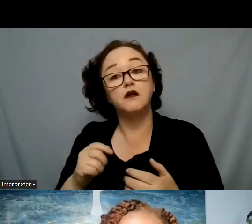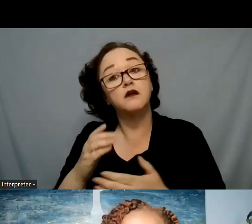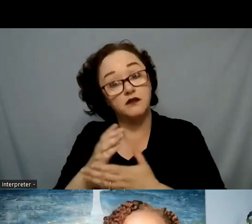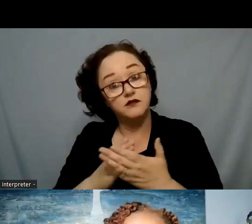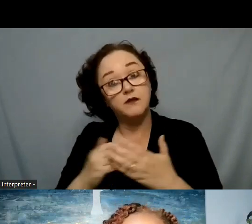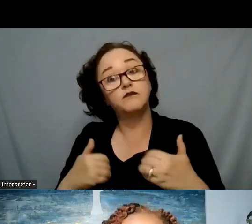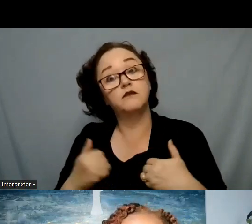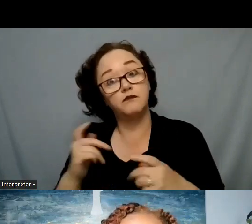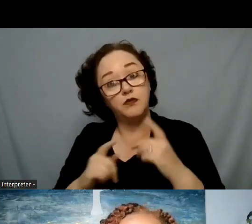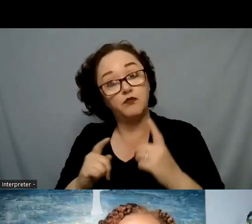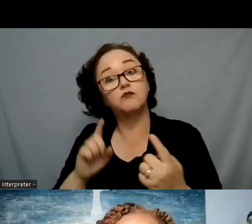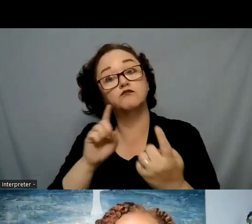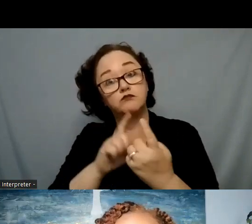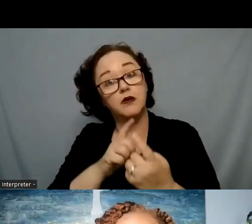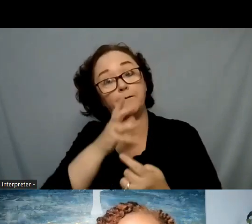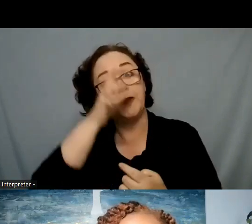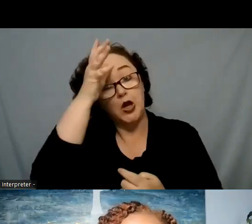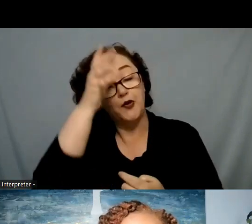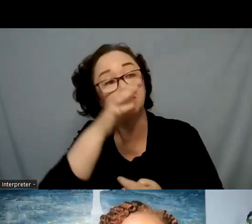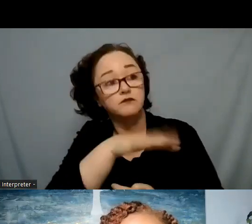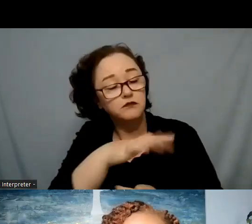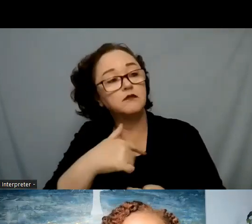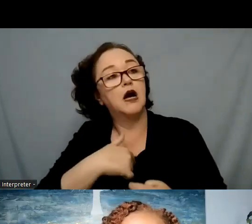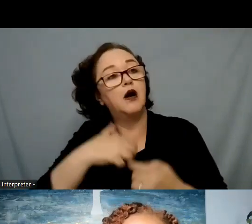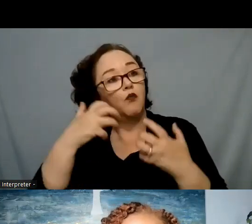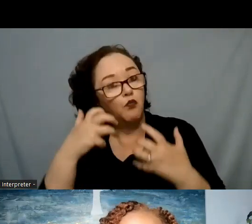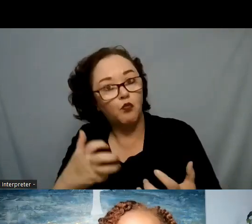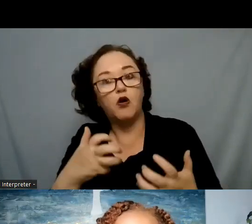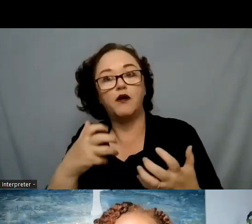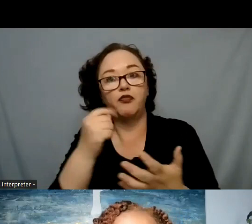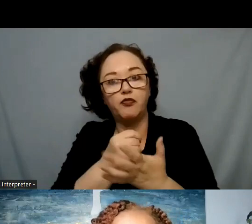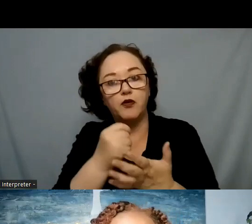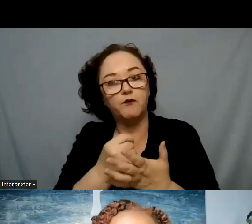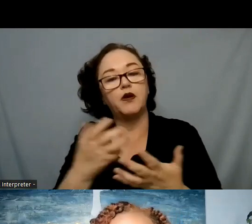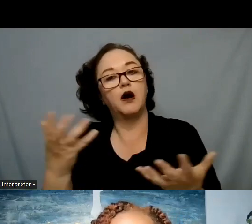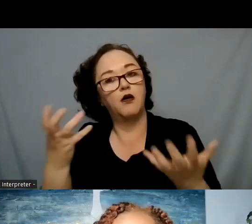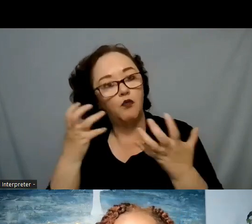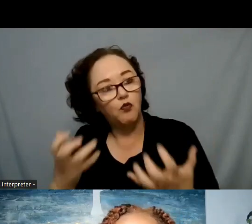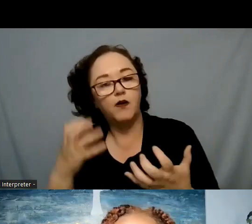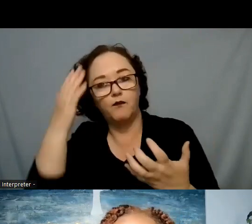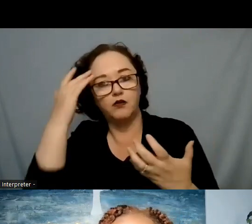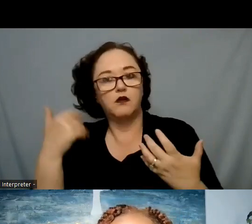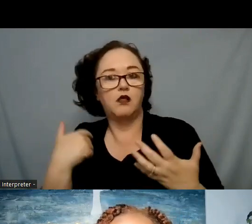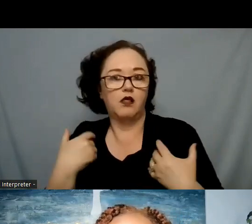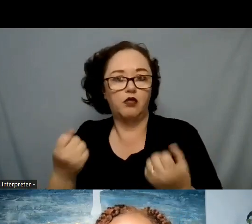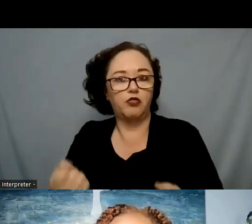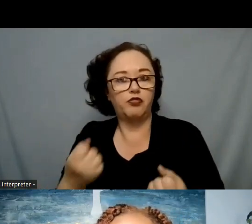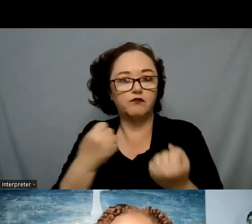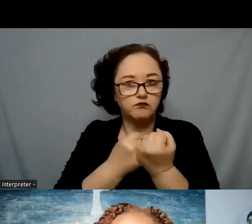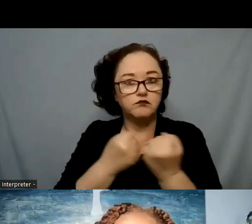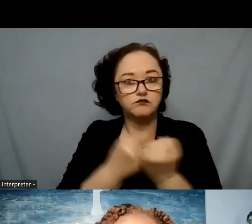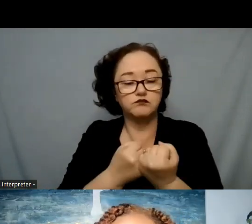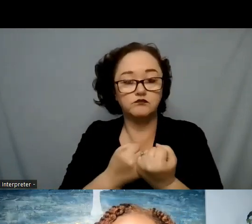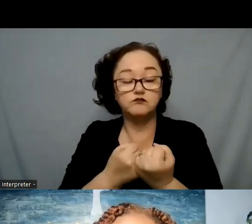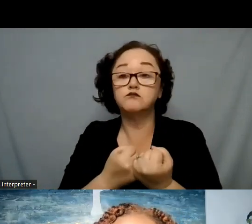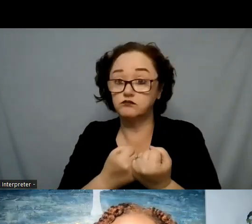counseling and I think continuing to break mental health stigma with getting help and support that's something that's